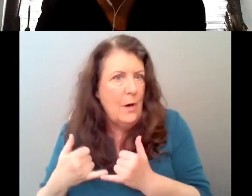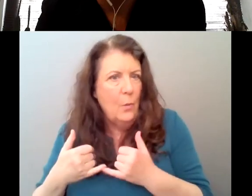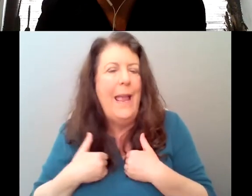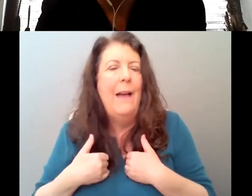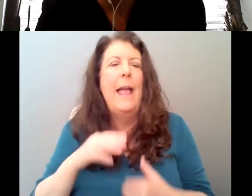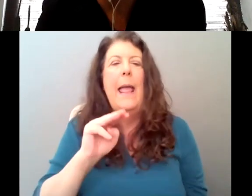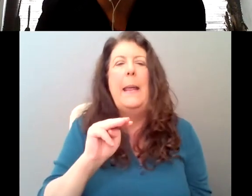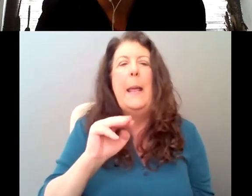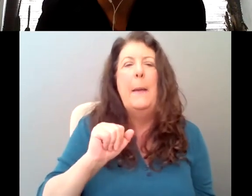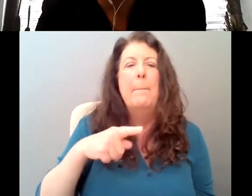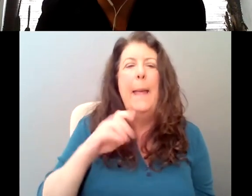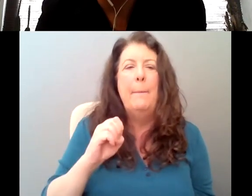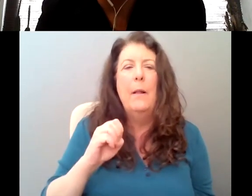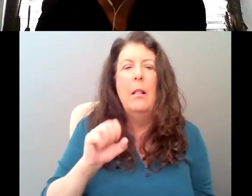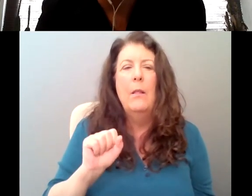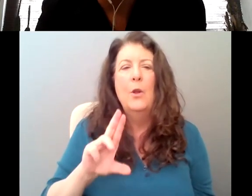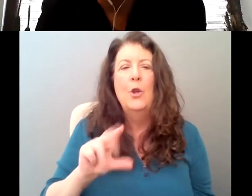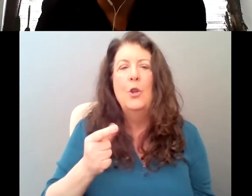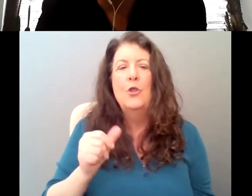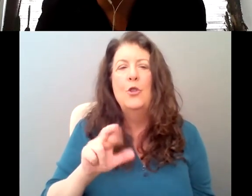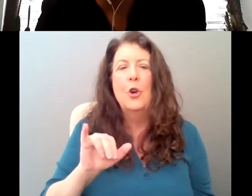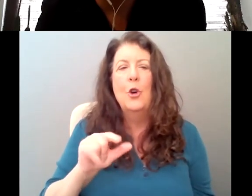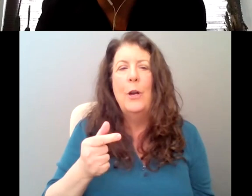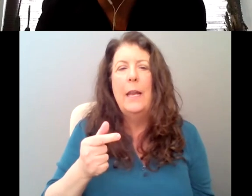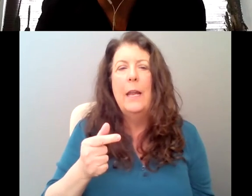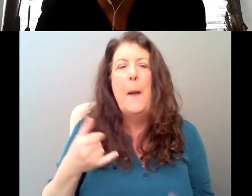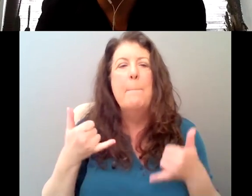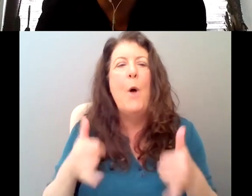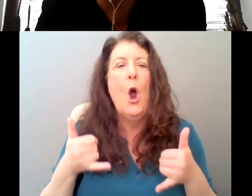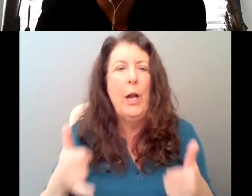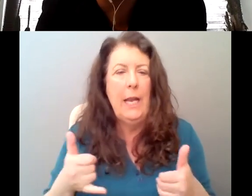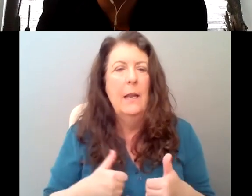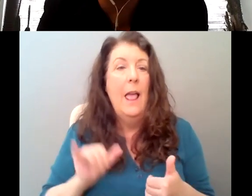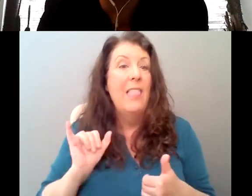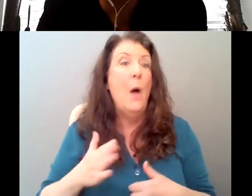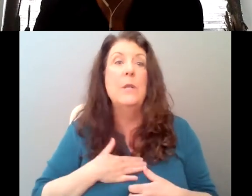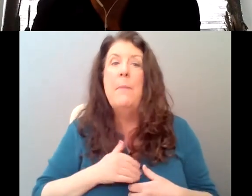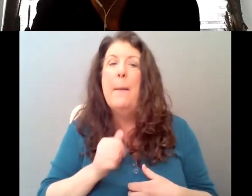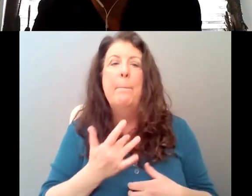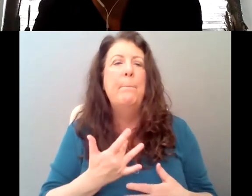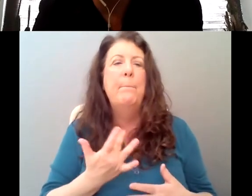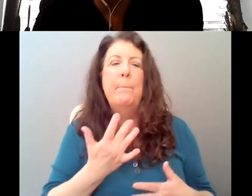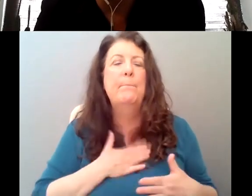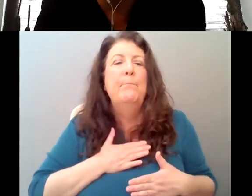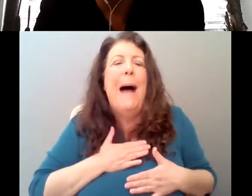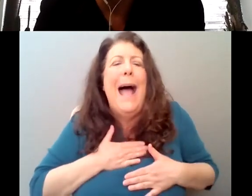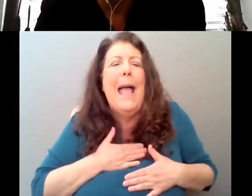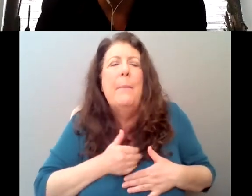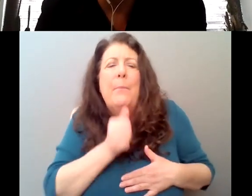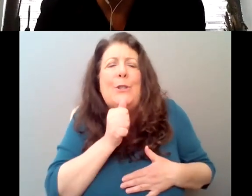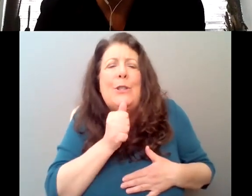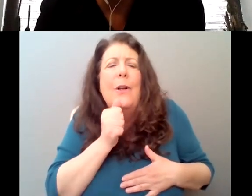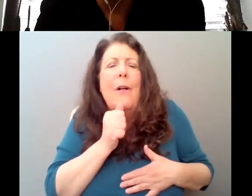party. And that was like, you know, my personal fantasy. I want to go to a maple sugaring party. Um, so there's, there's all these different